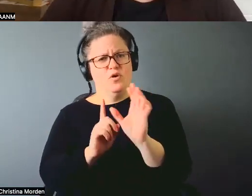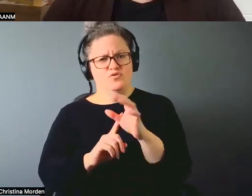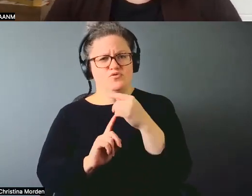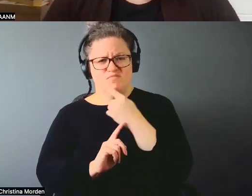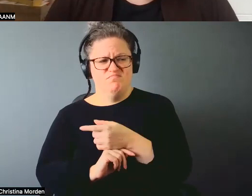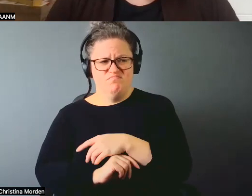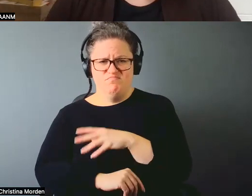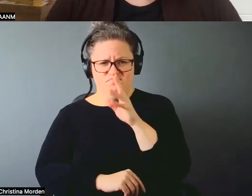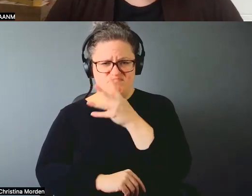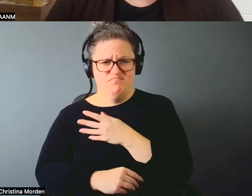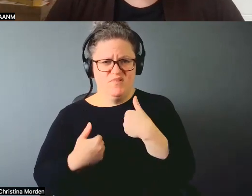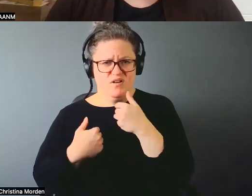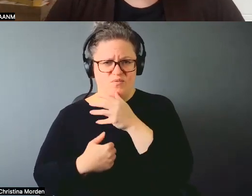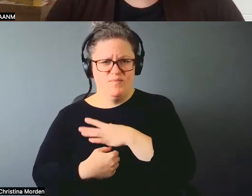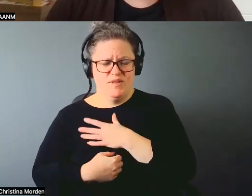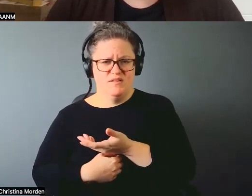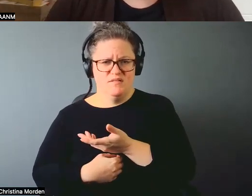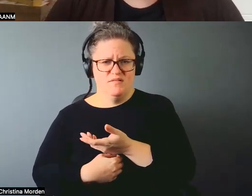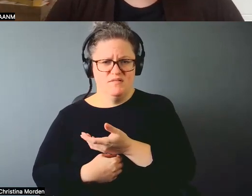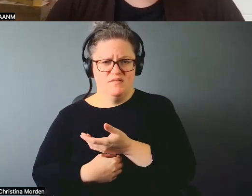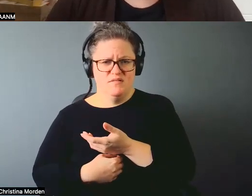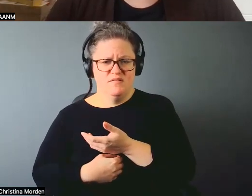And women really being sold.